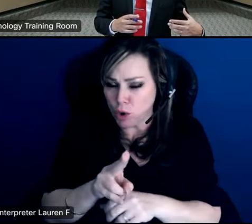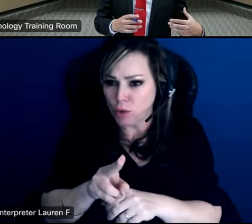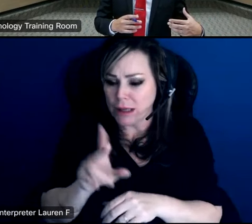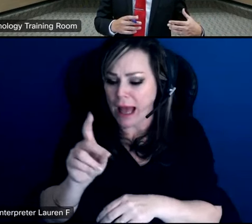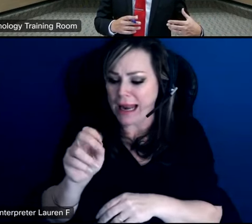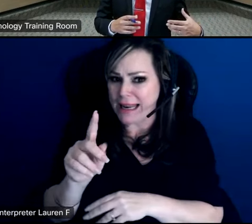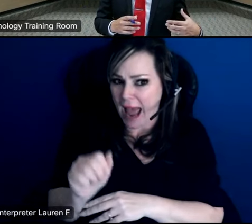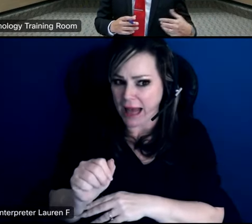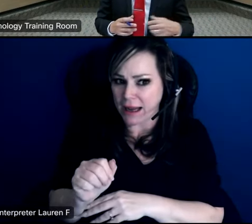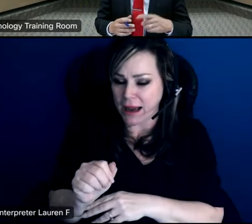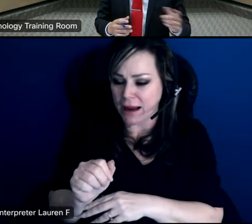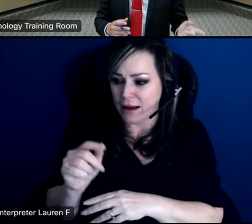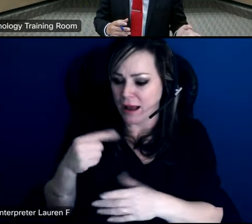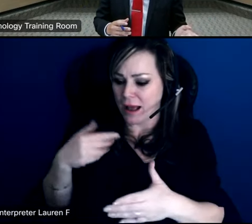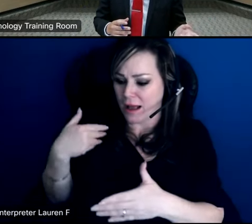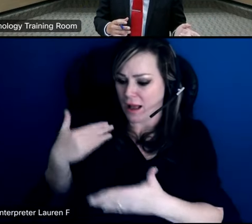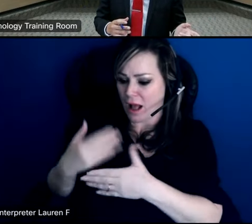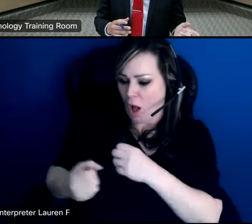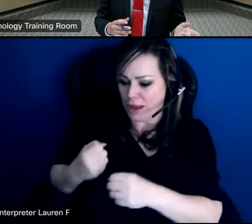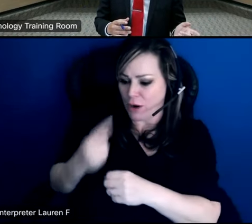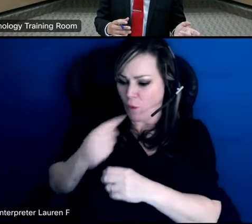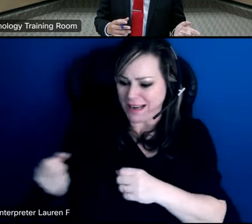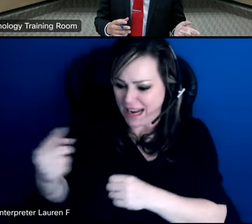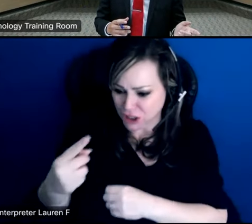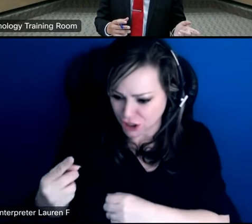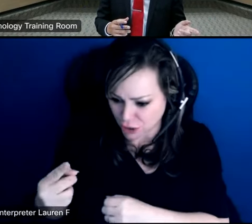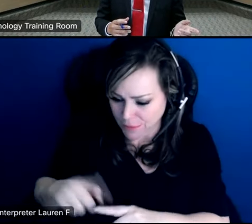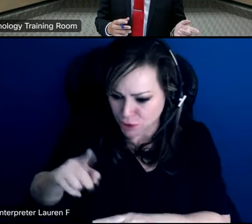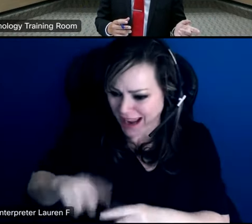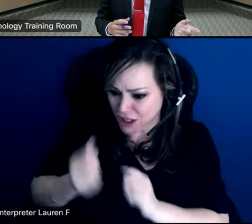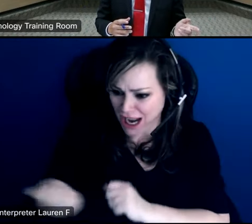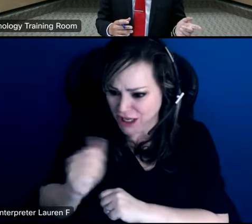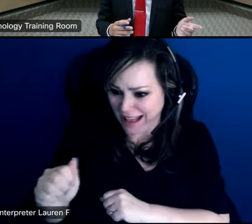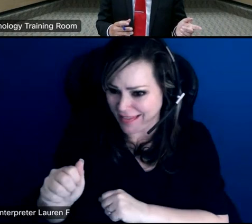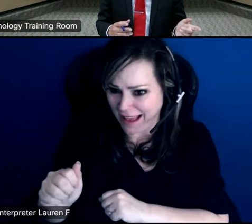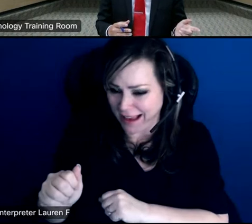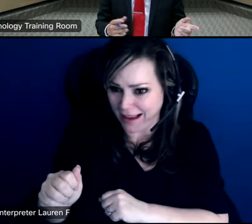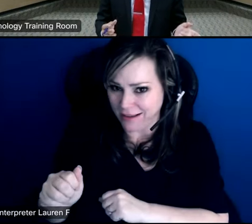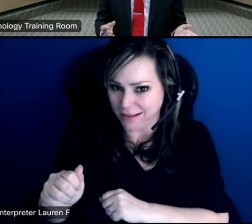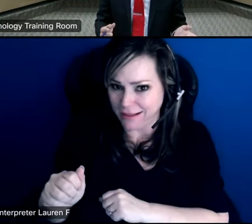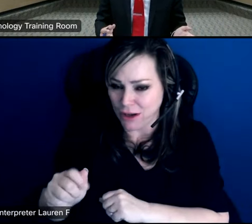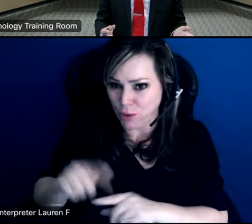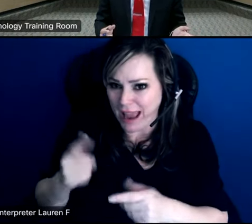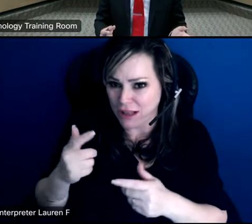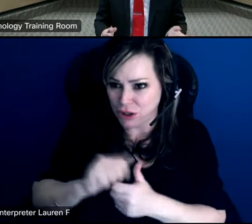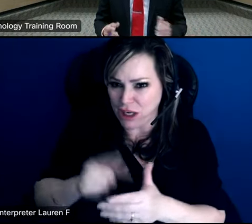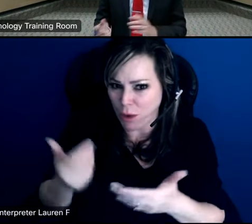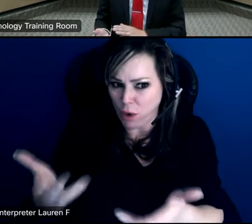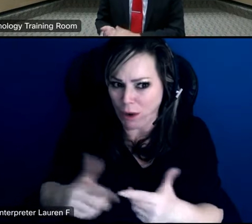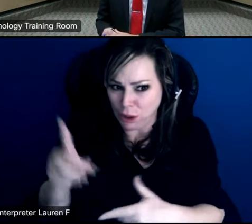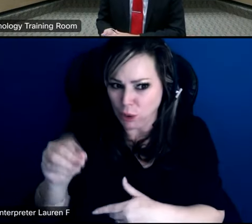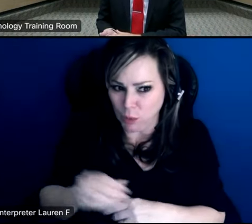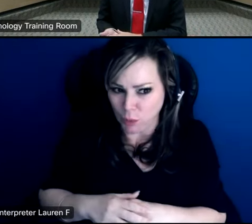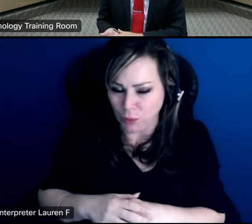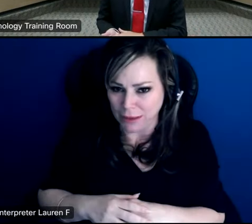that you've been having all year for the next year but you don't have a chance to change anything in what you were attempting to do that makes sense so